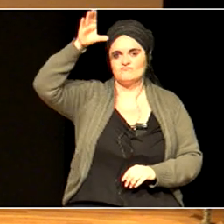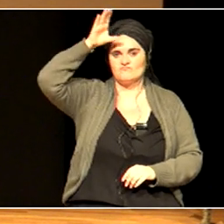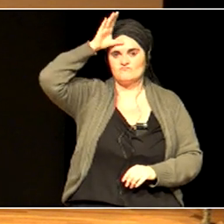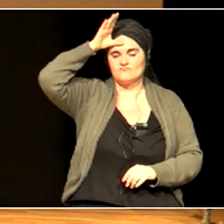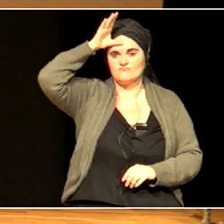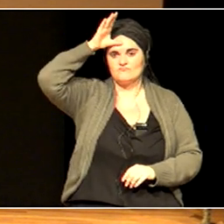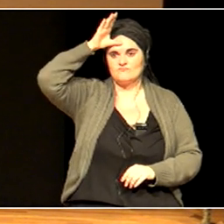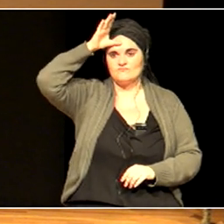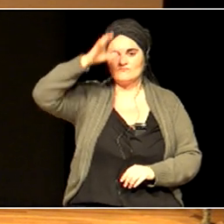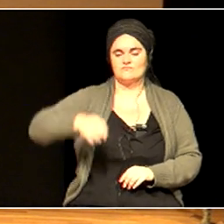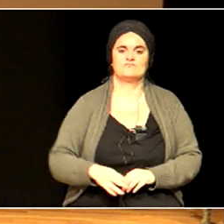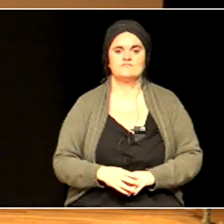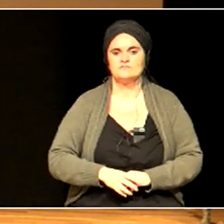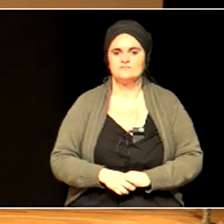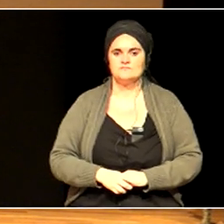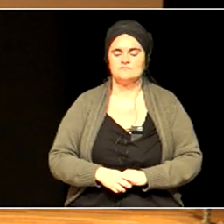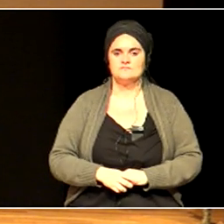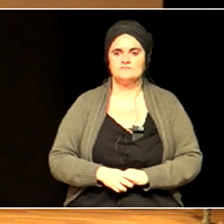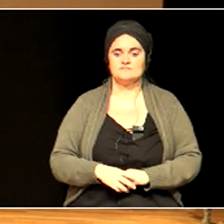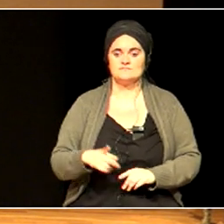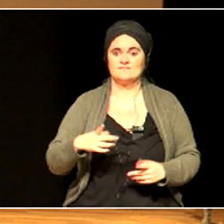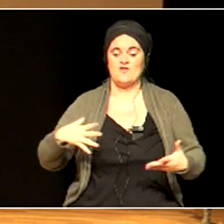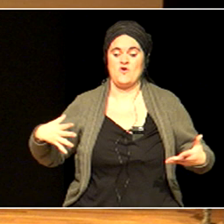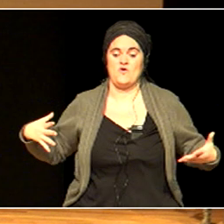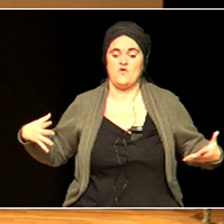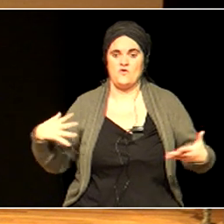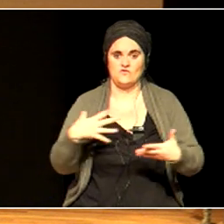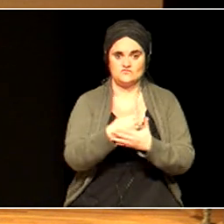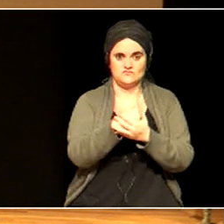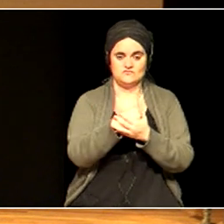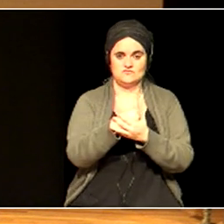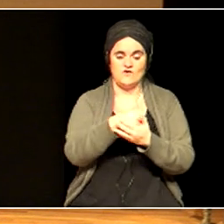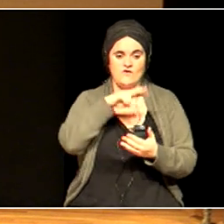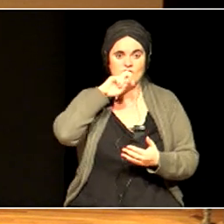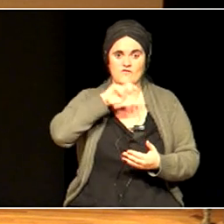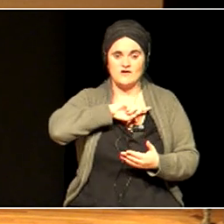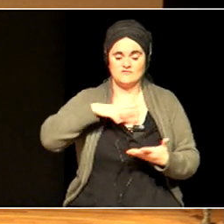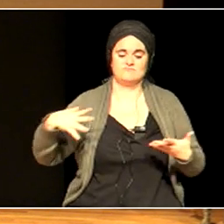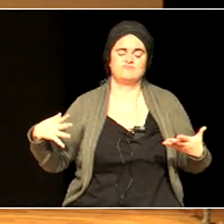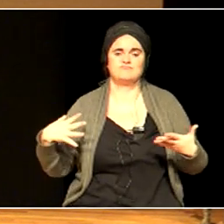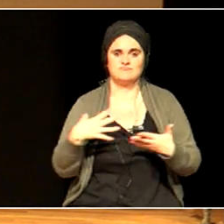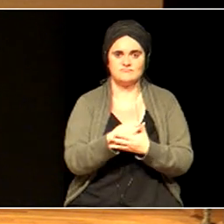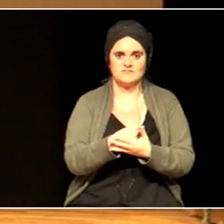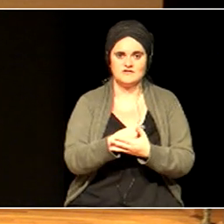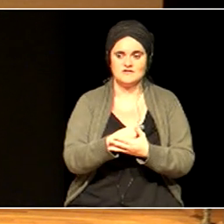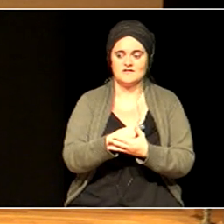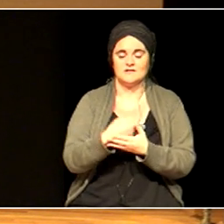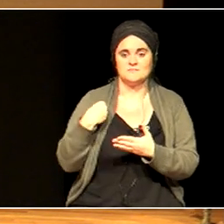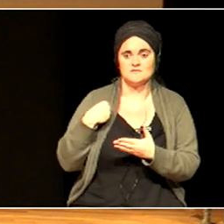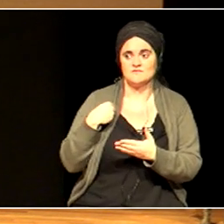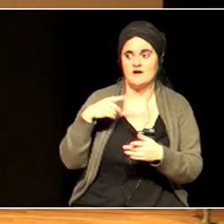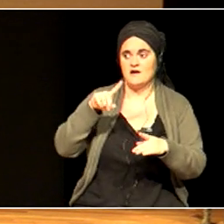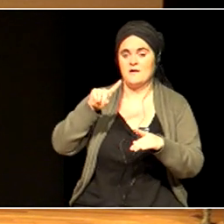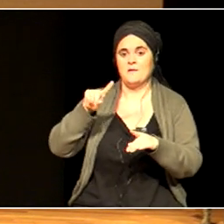And together, these values answer the question, how should we live together? My